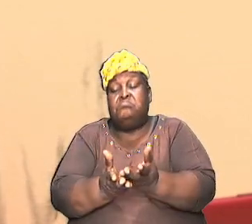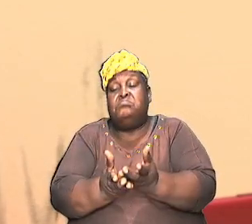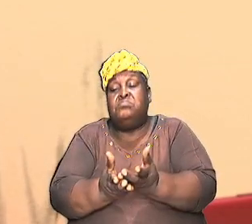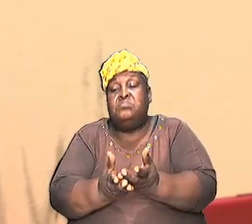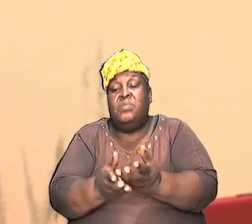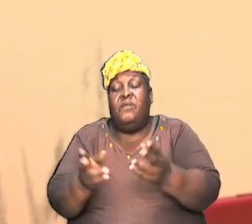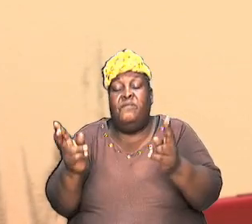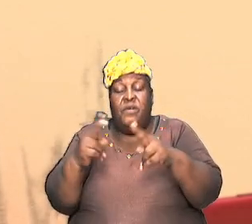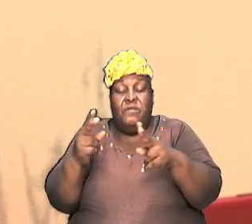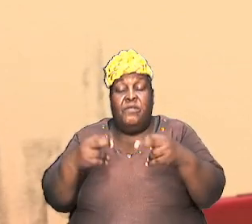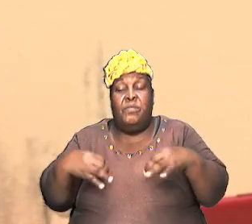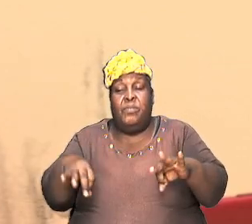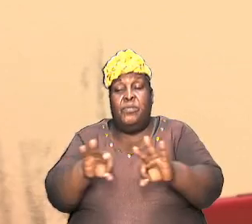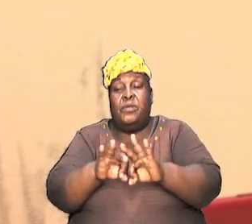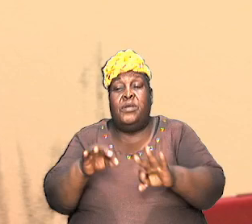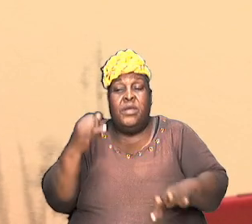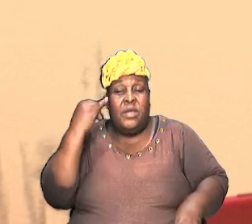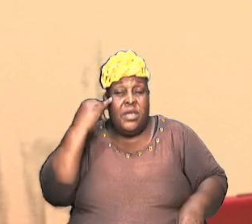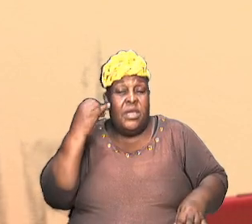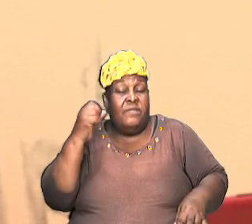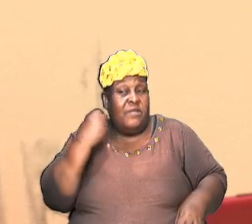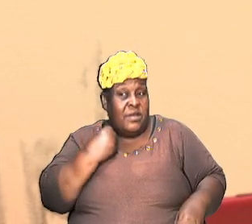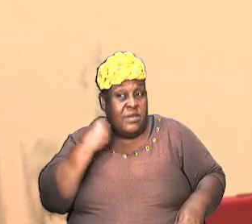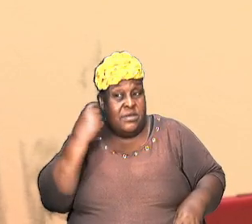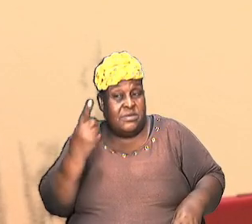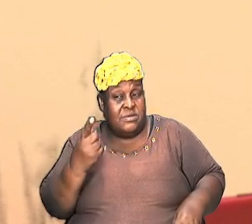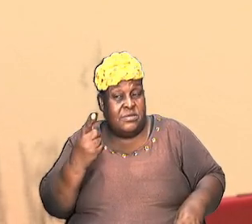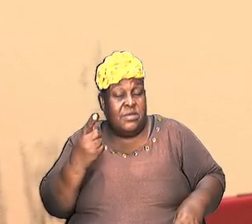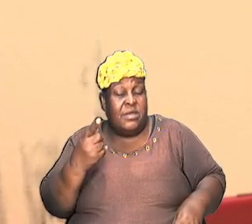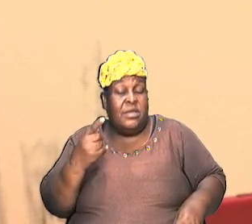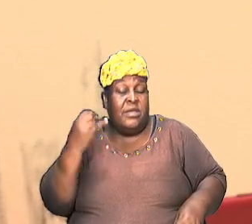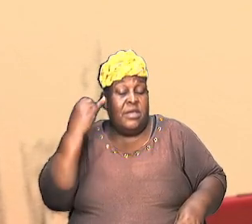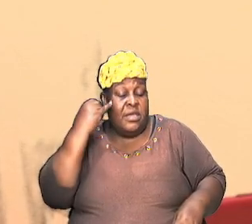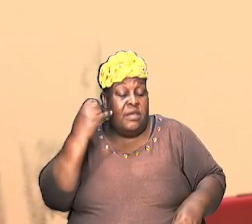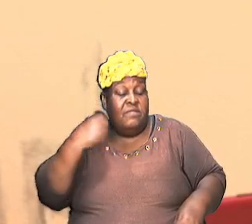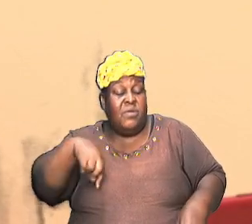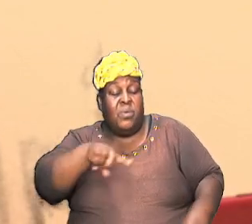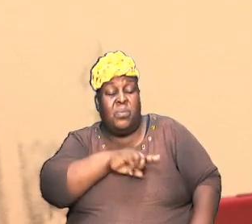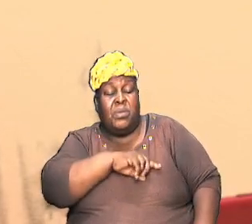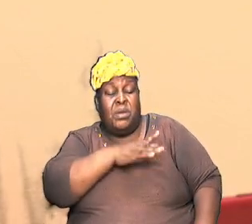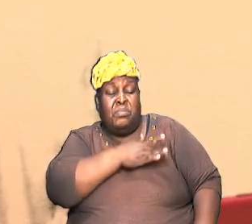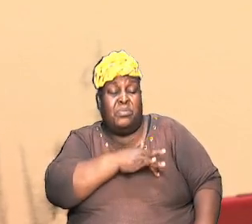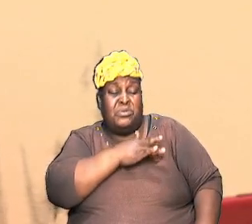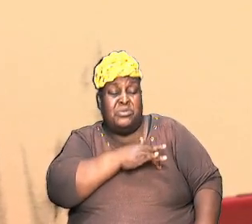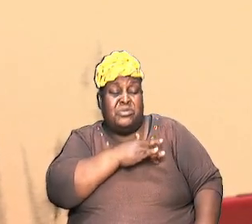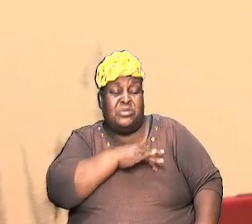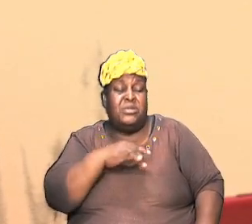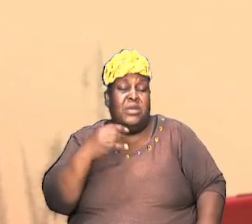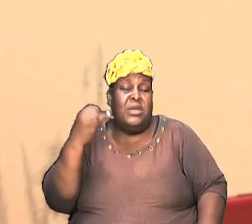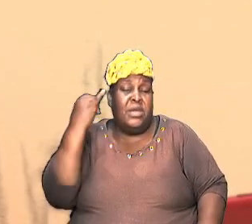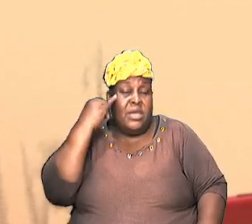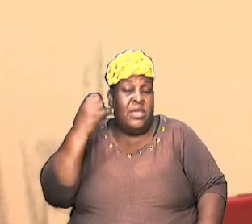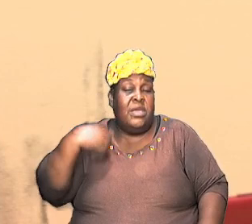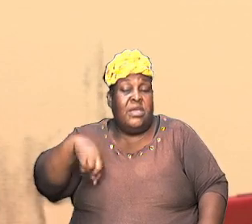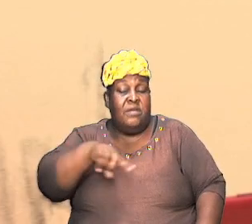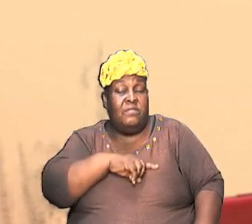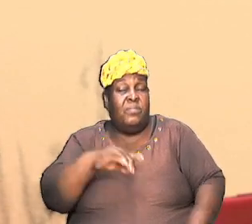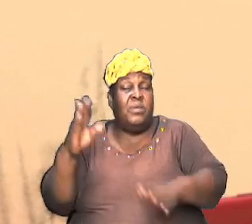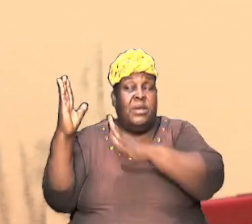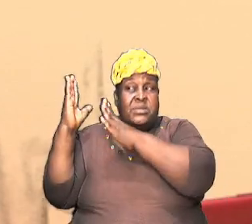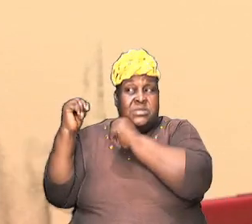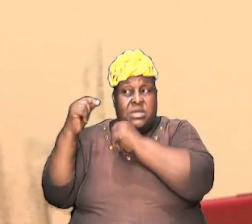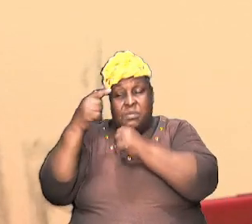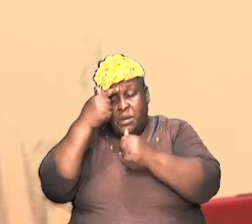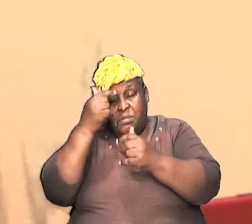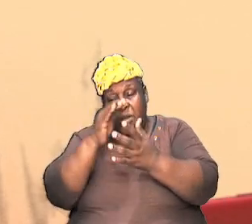If we understand, if we appreciate, if we accept, if we believe that